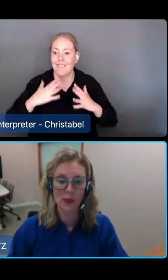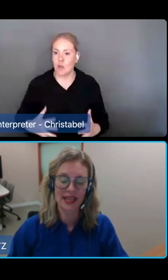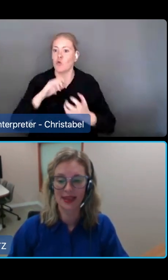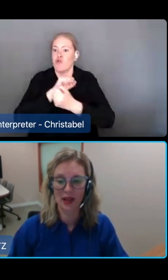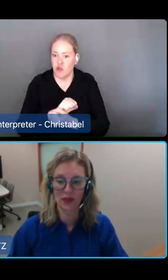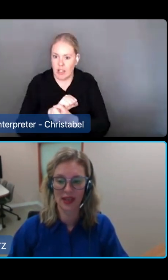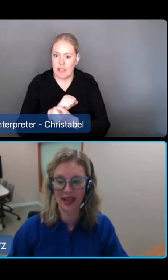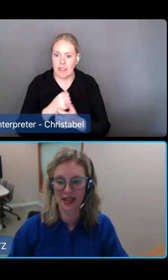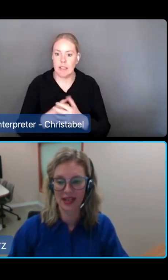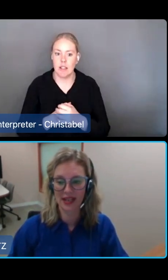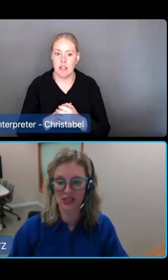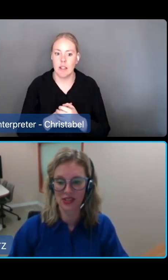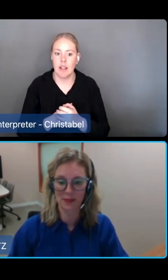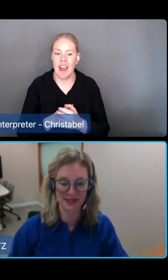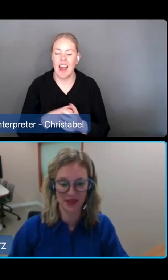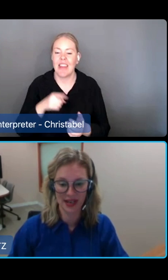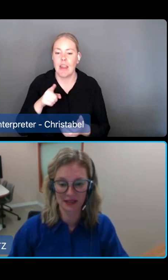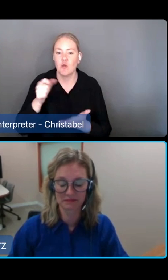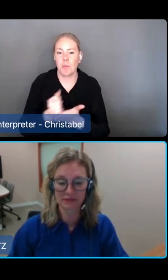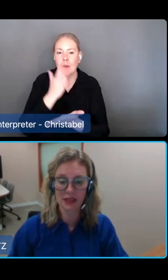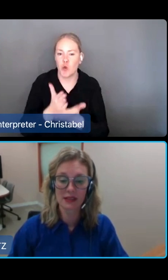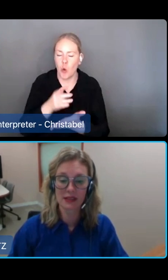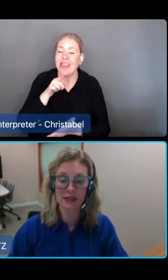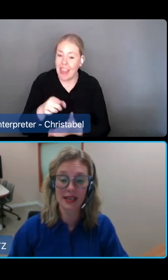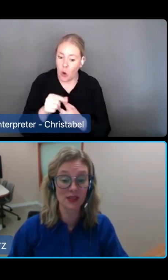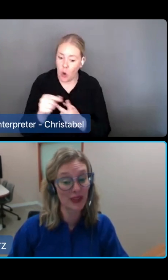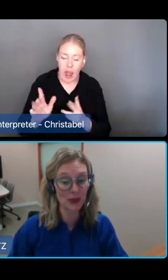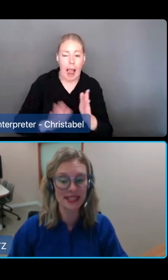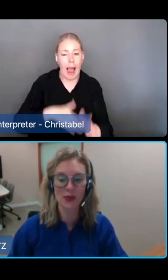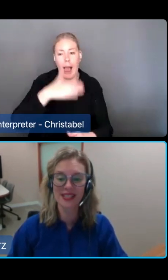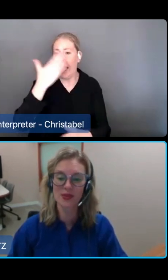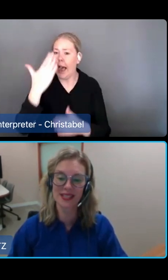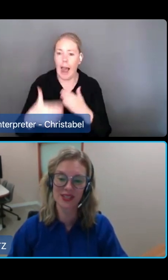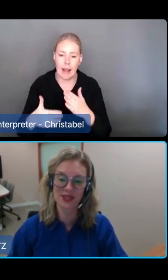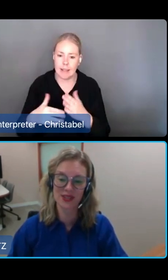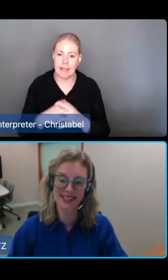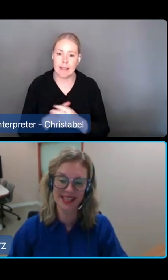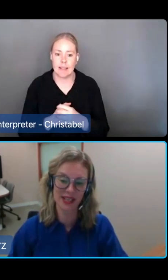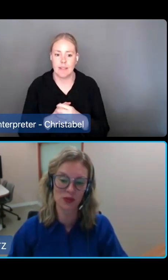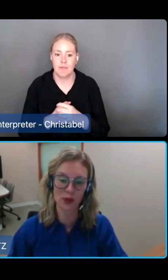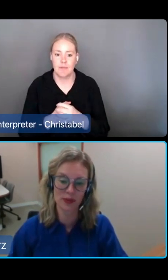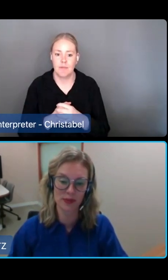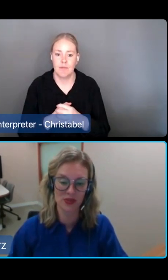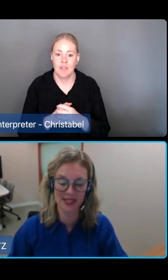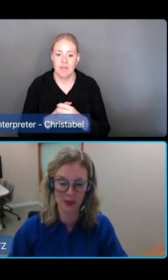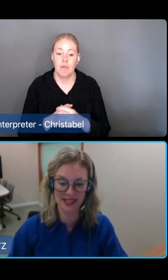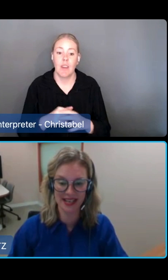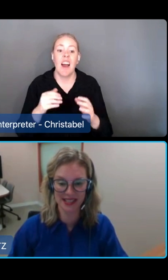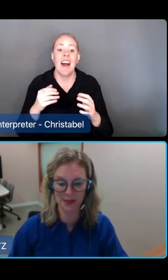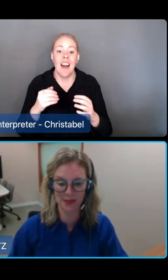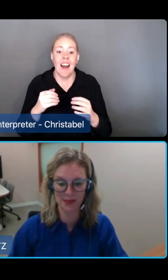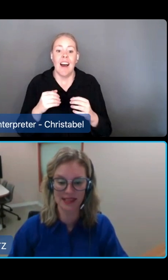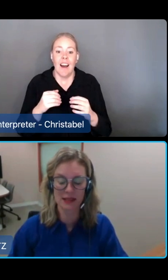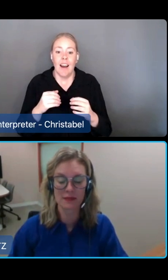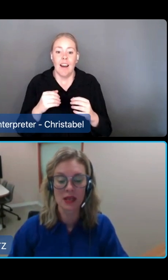way for the Independent Health and Aged Care Pricing Authority. Next, the 5th of August 2022, the second Royal Commission Response Act